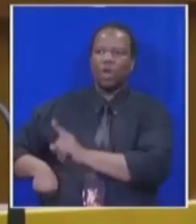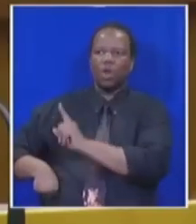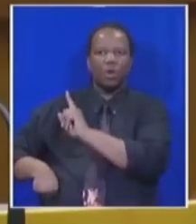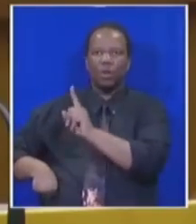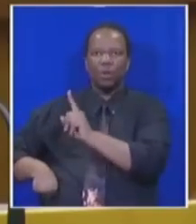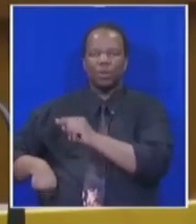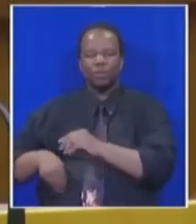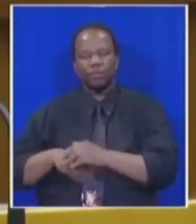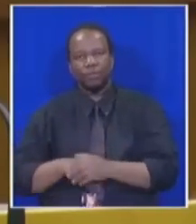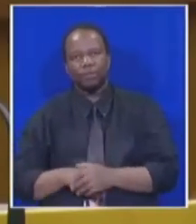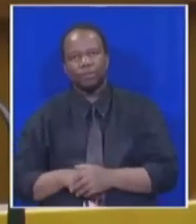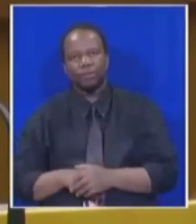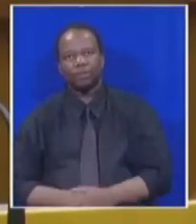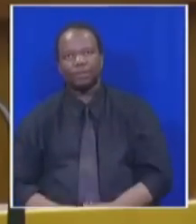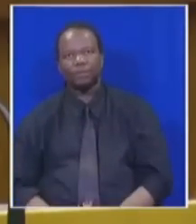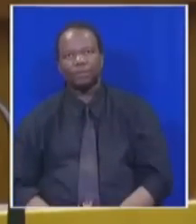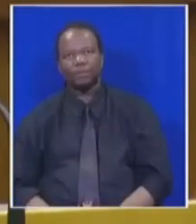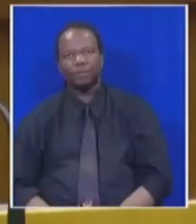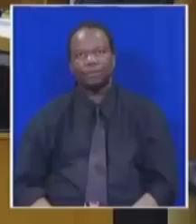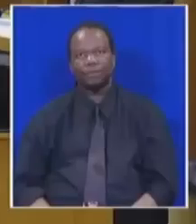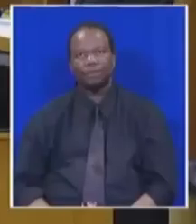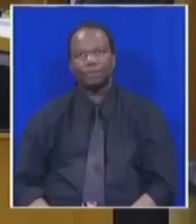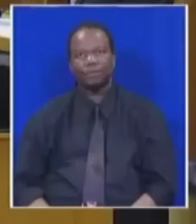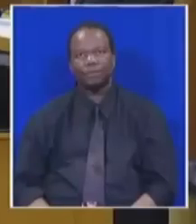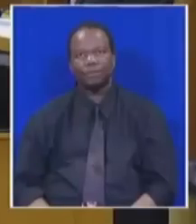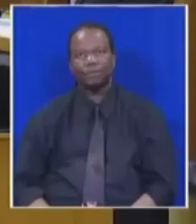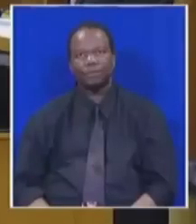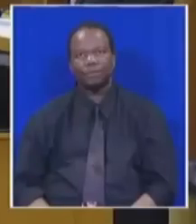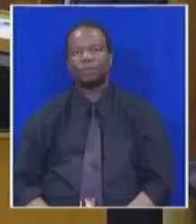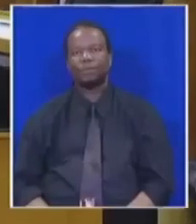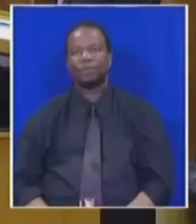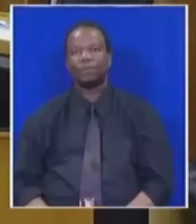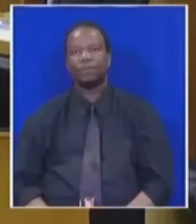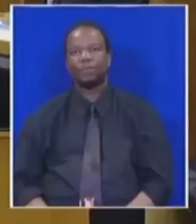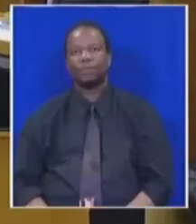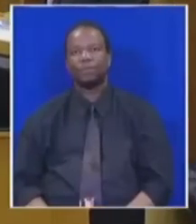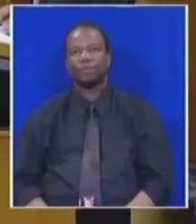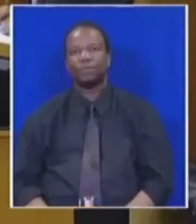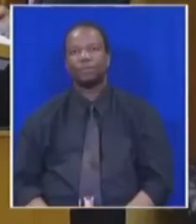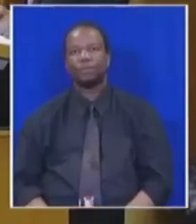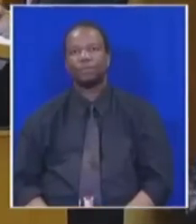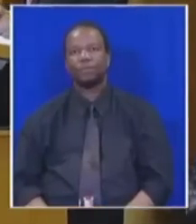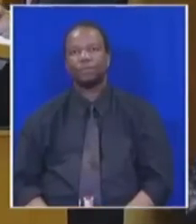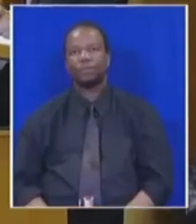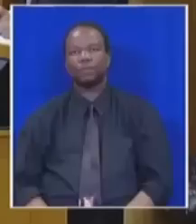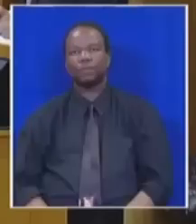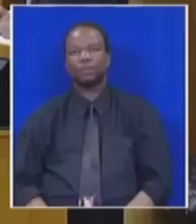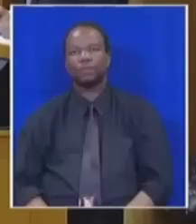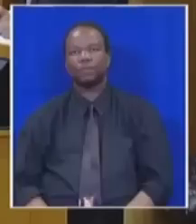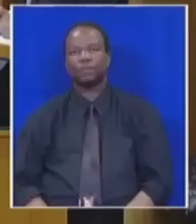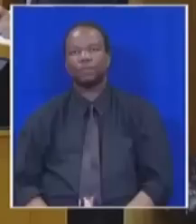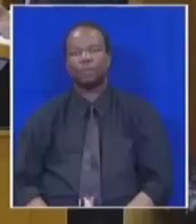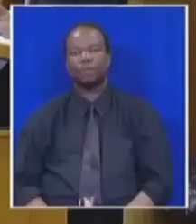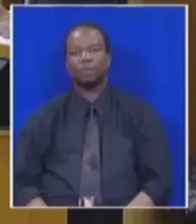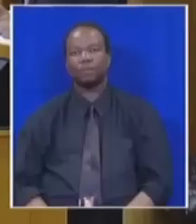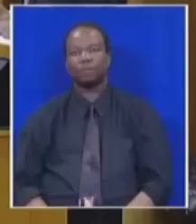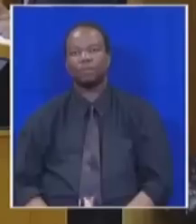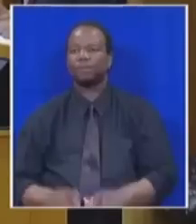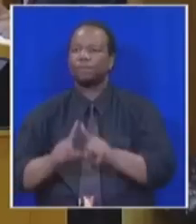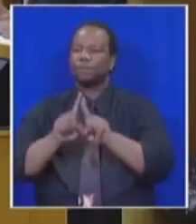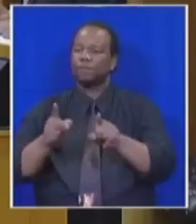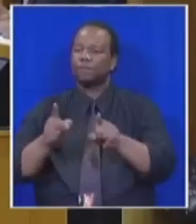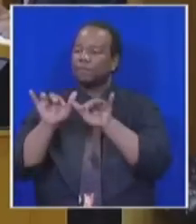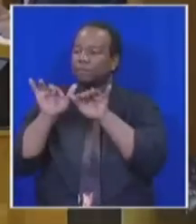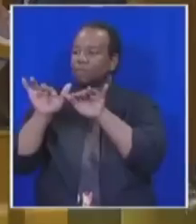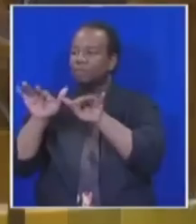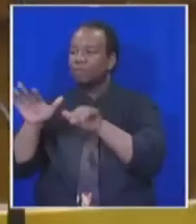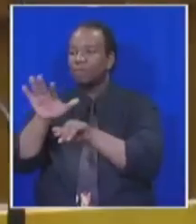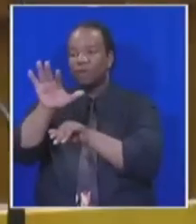are